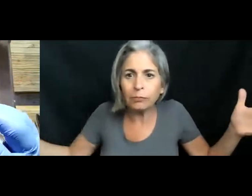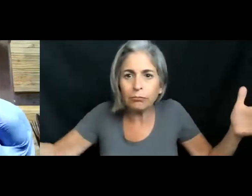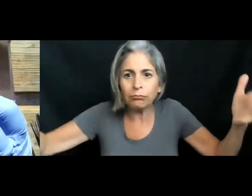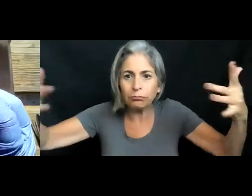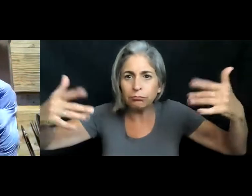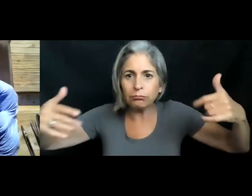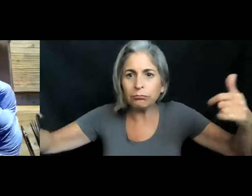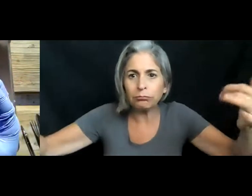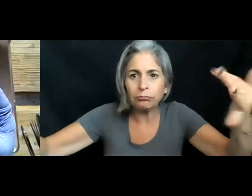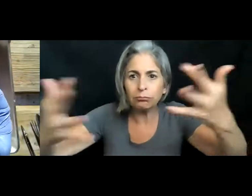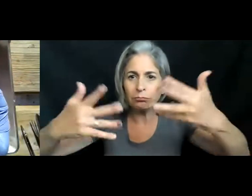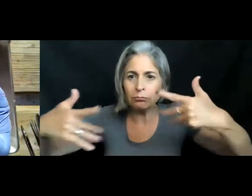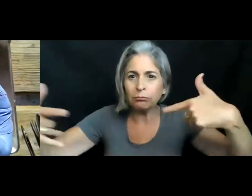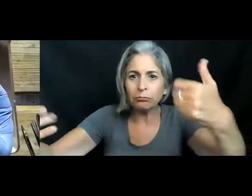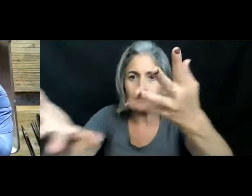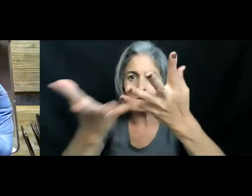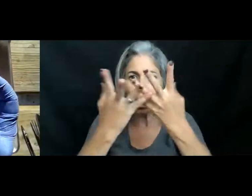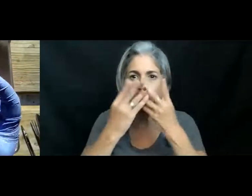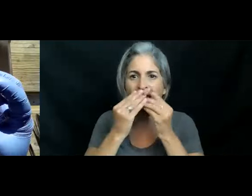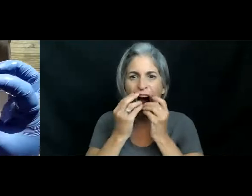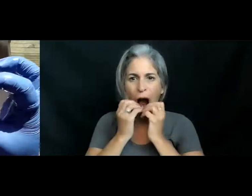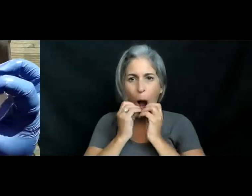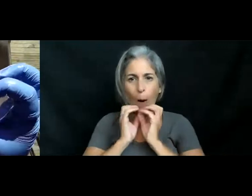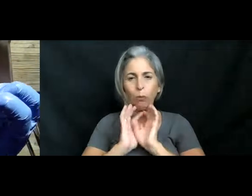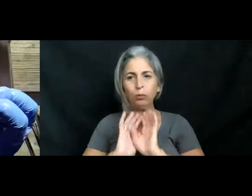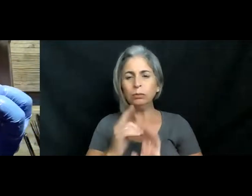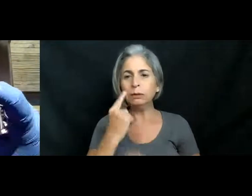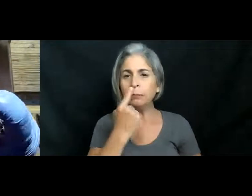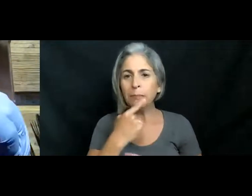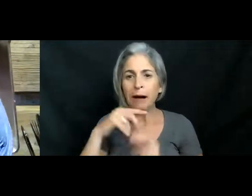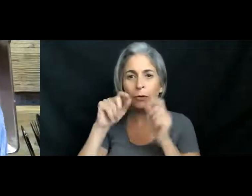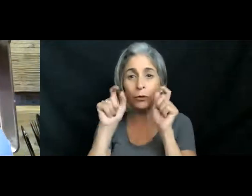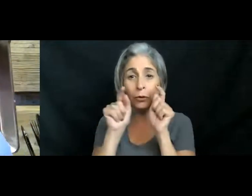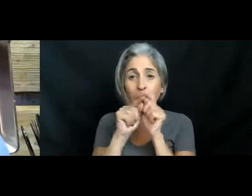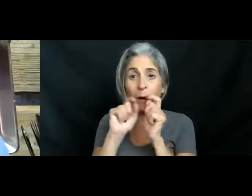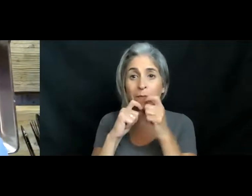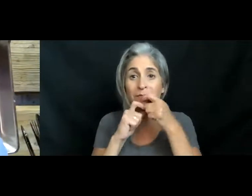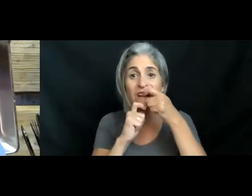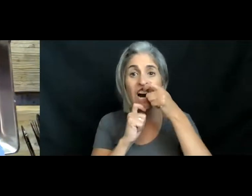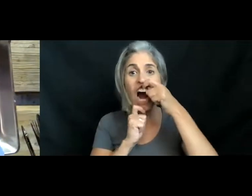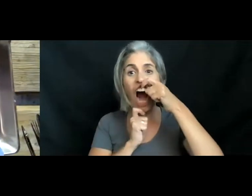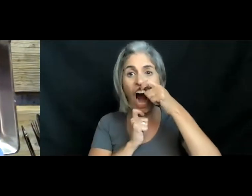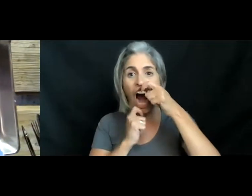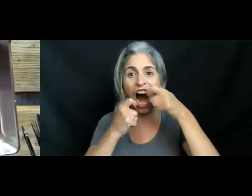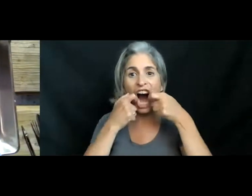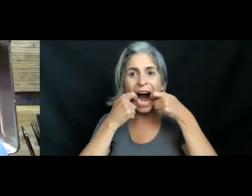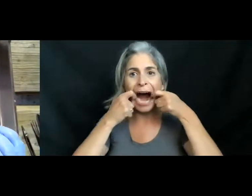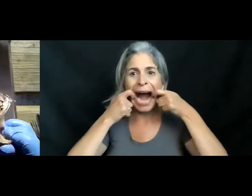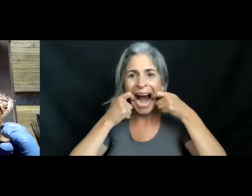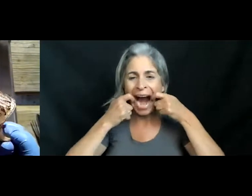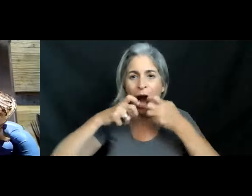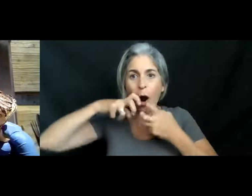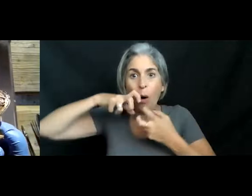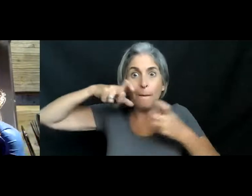And then if I open up his mouth, it seems pretty small as is. But if I open it up, you can actually see it gets huge,